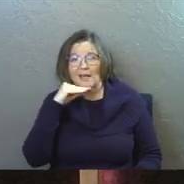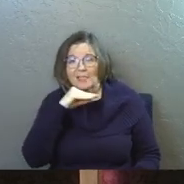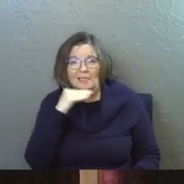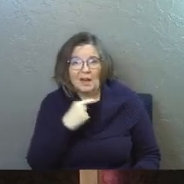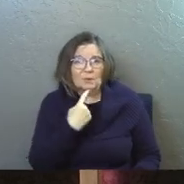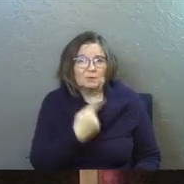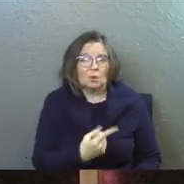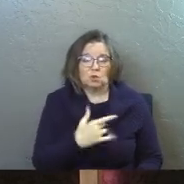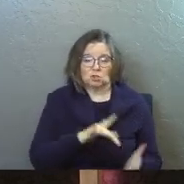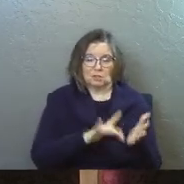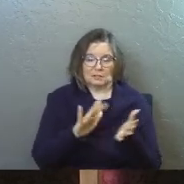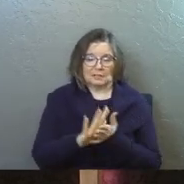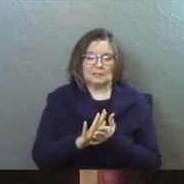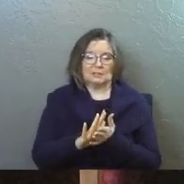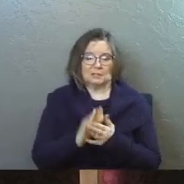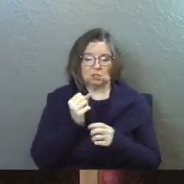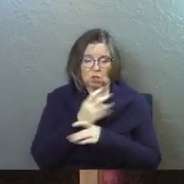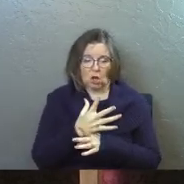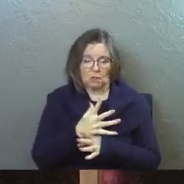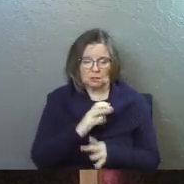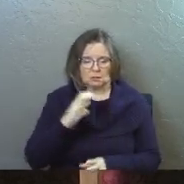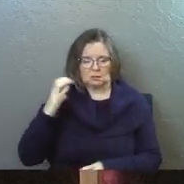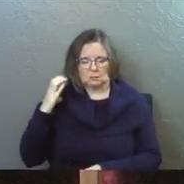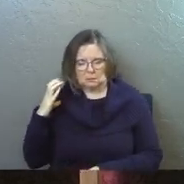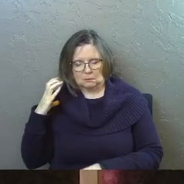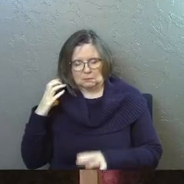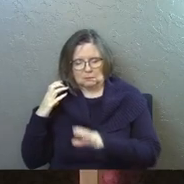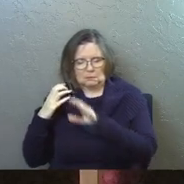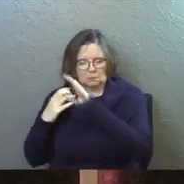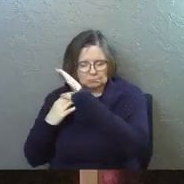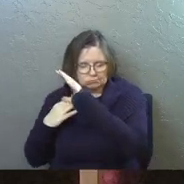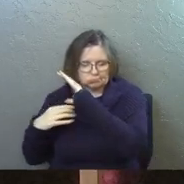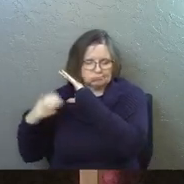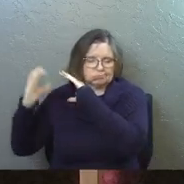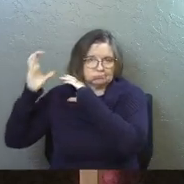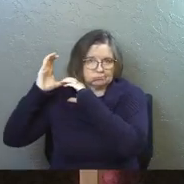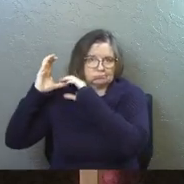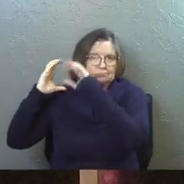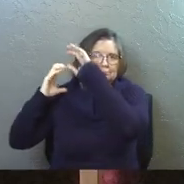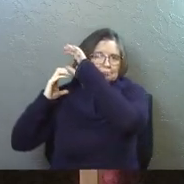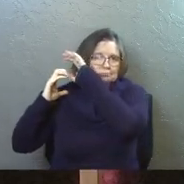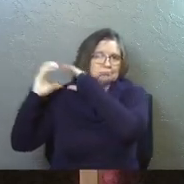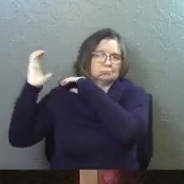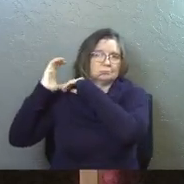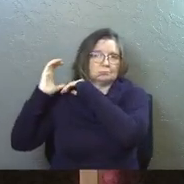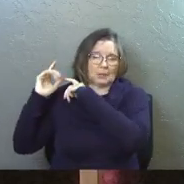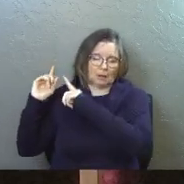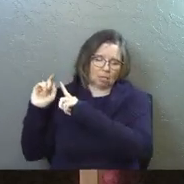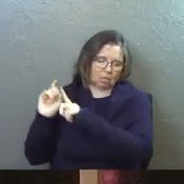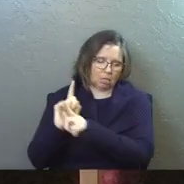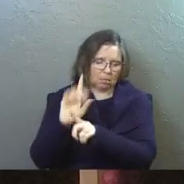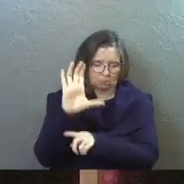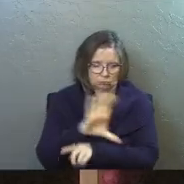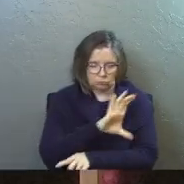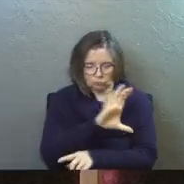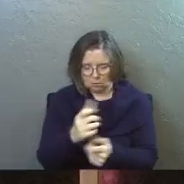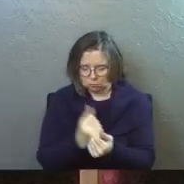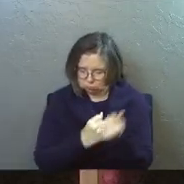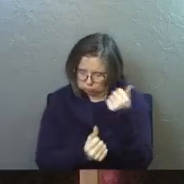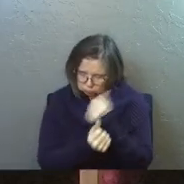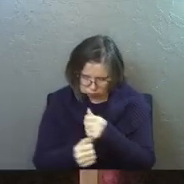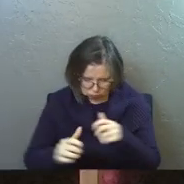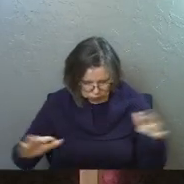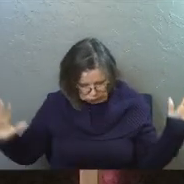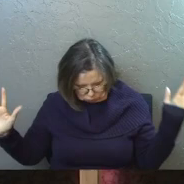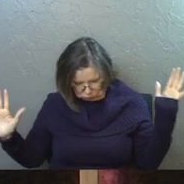ever told. Jesus was caused to carry it all. And while he's carrying it all on the cross, of course, while he's carrying it all,